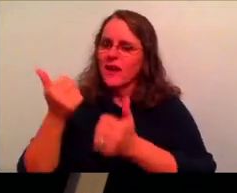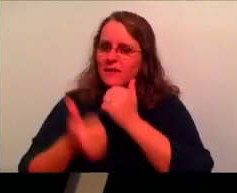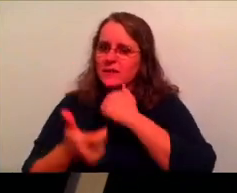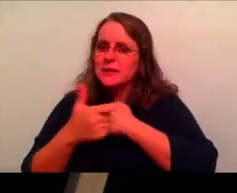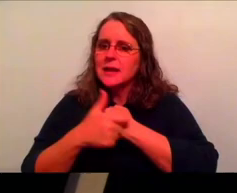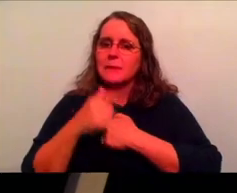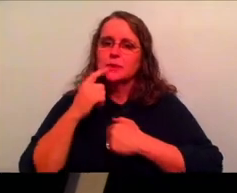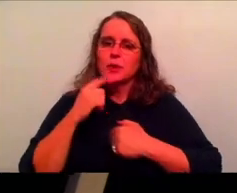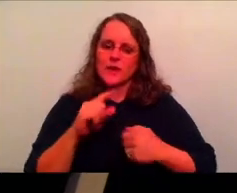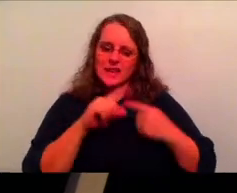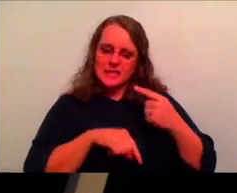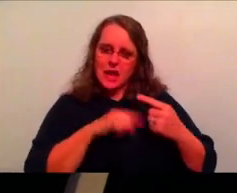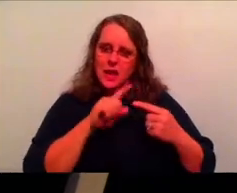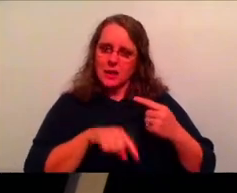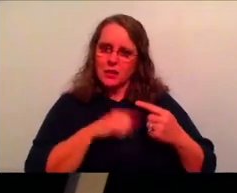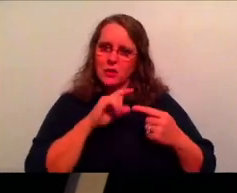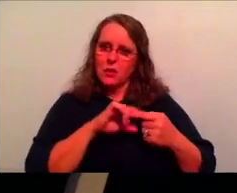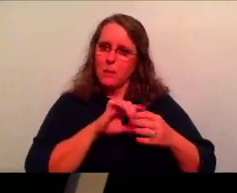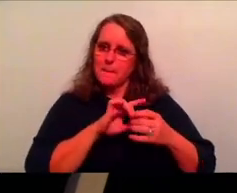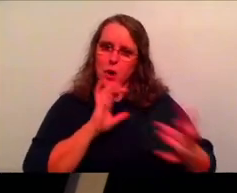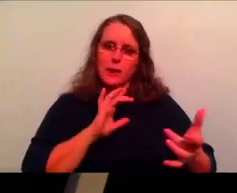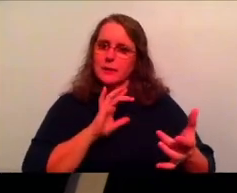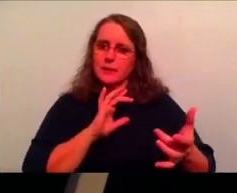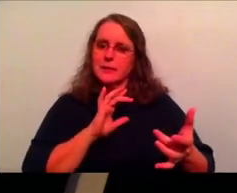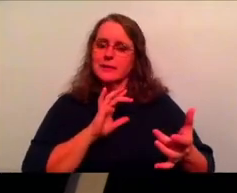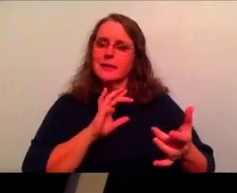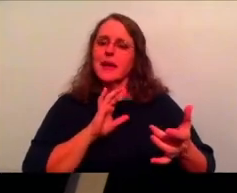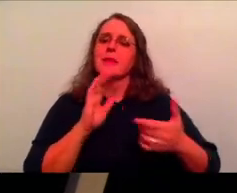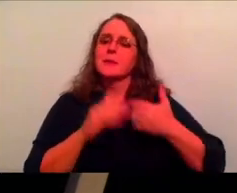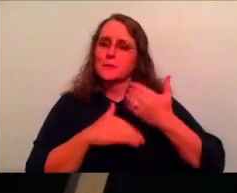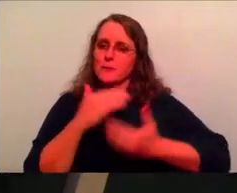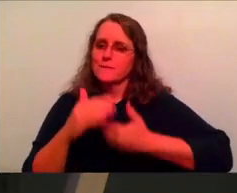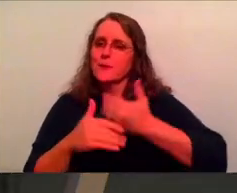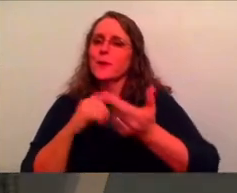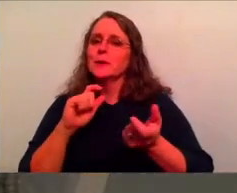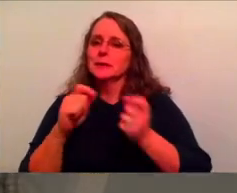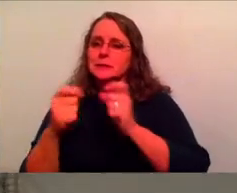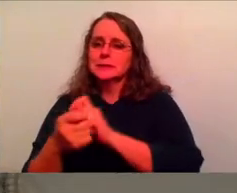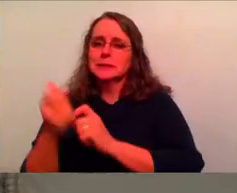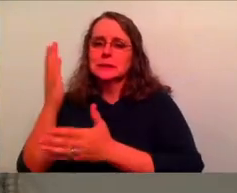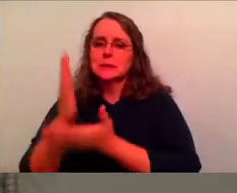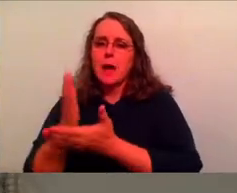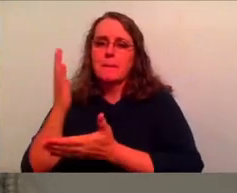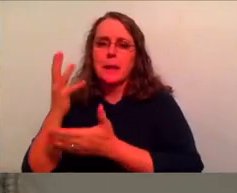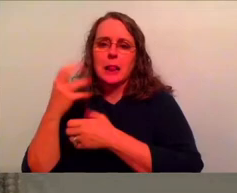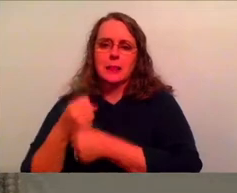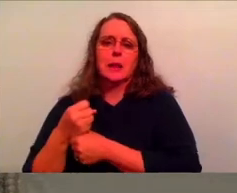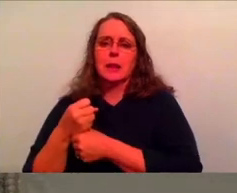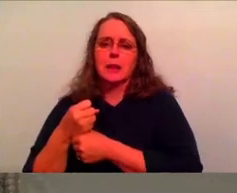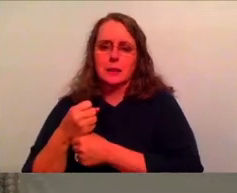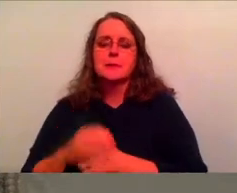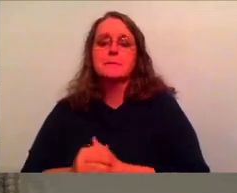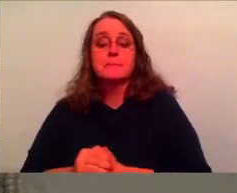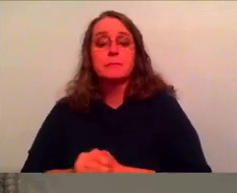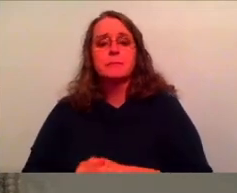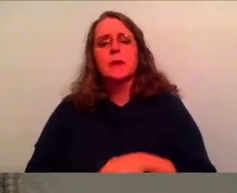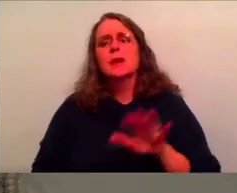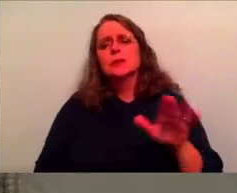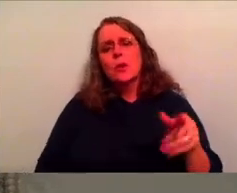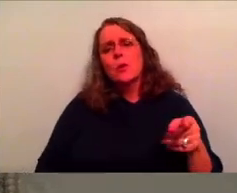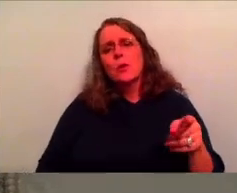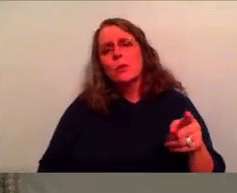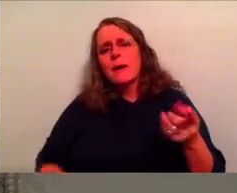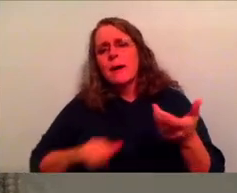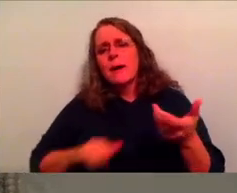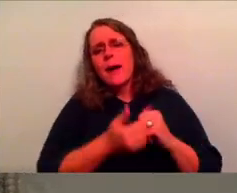cycle and actually keep moving forward and stop clinging. Yeah. So how do we move